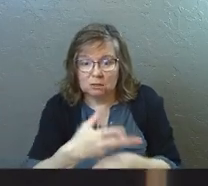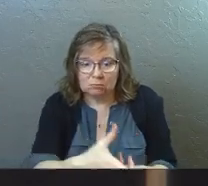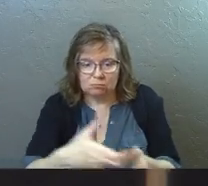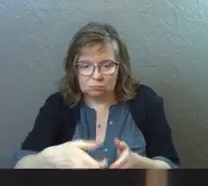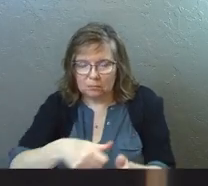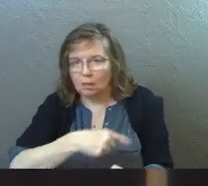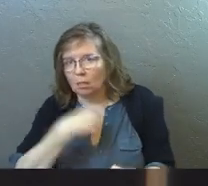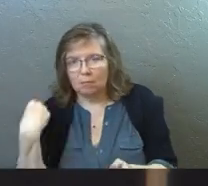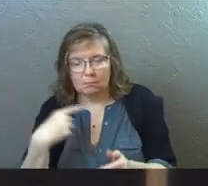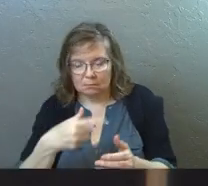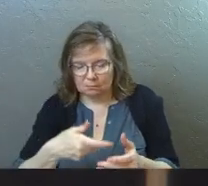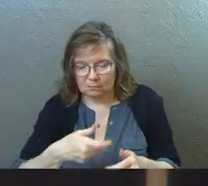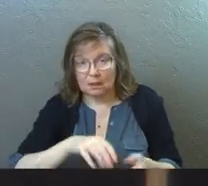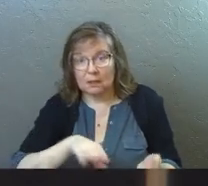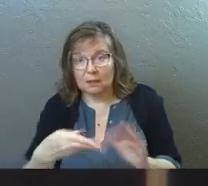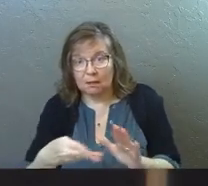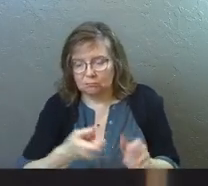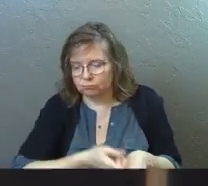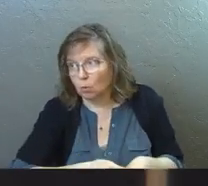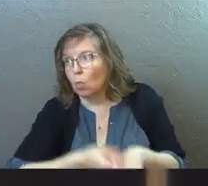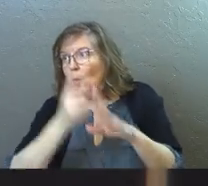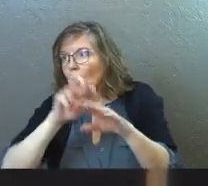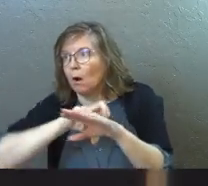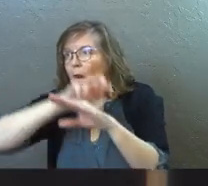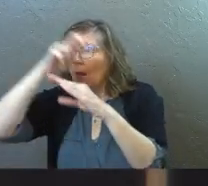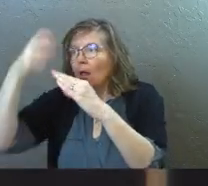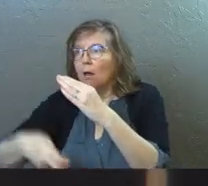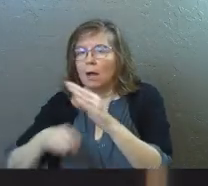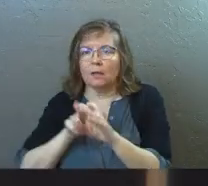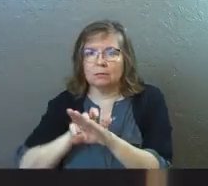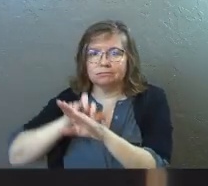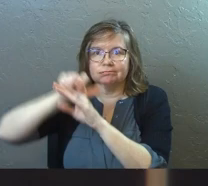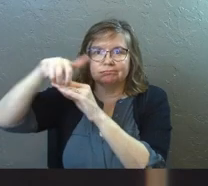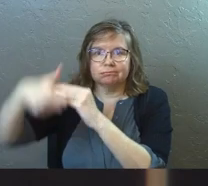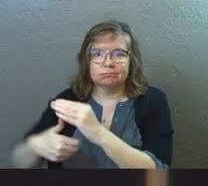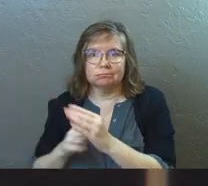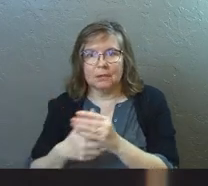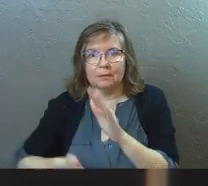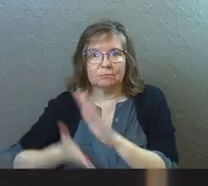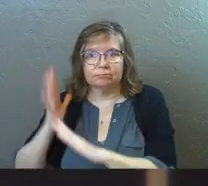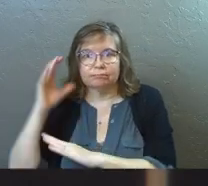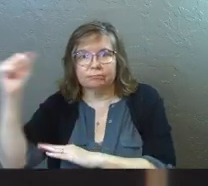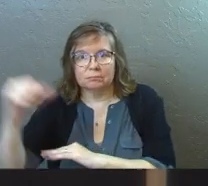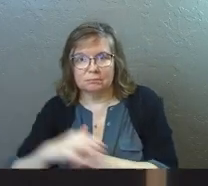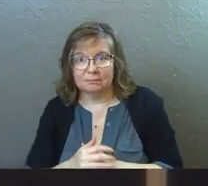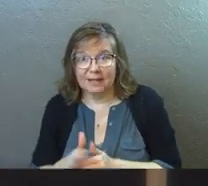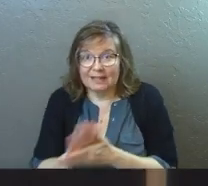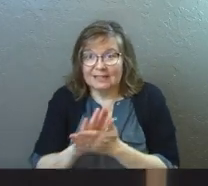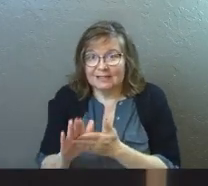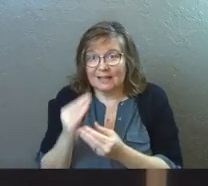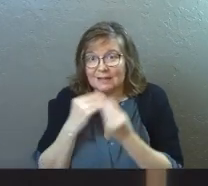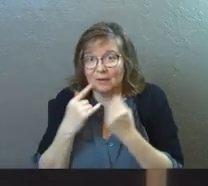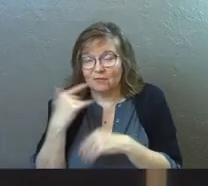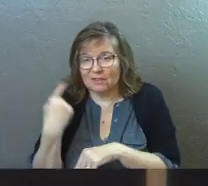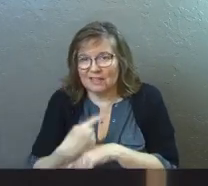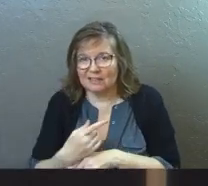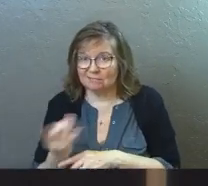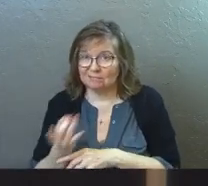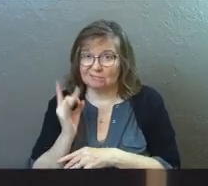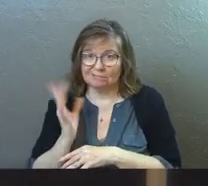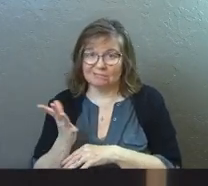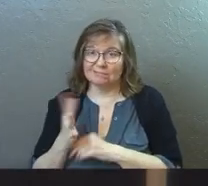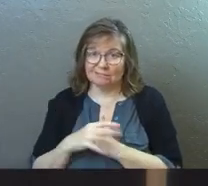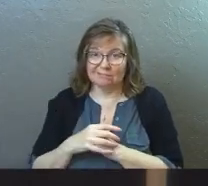sheep, and throw it back over the wall and then haul it off. And it's a nice meal for the day. Kind of a twisted